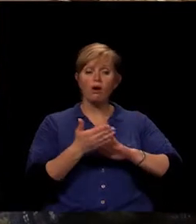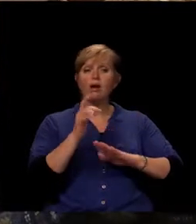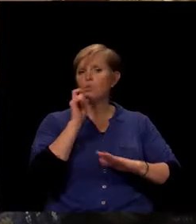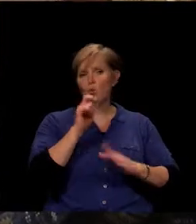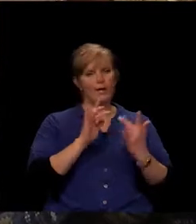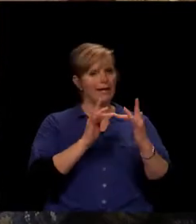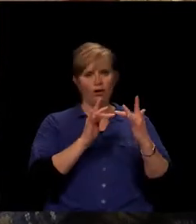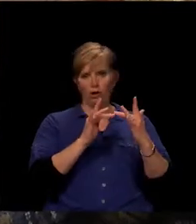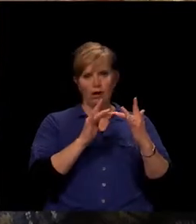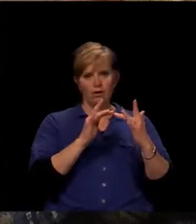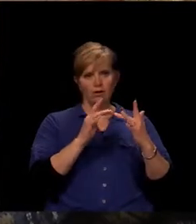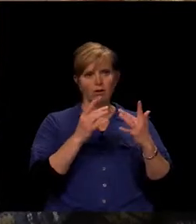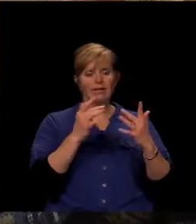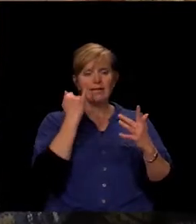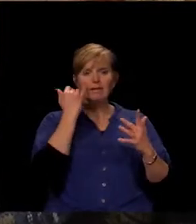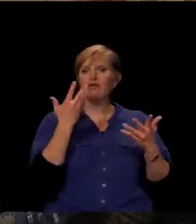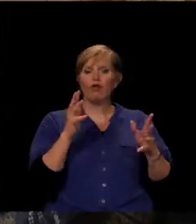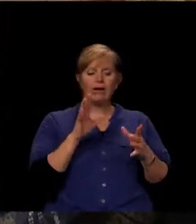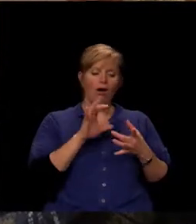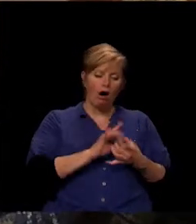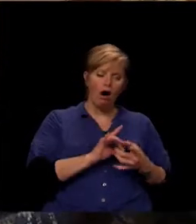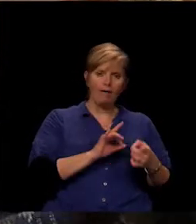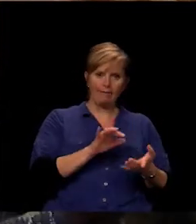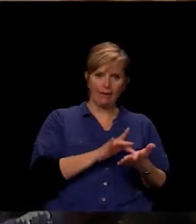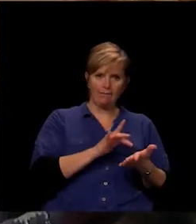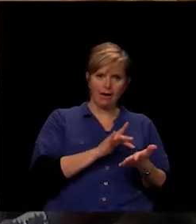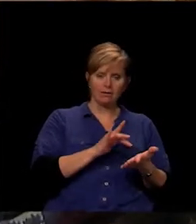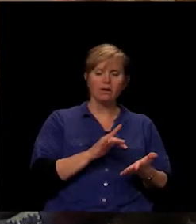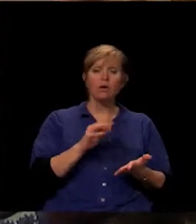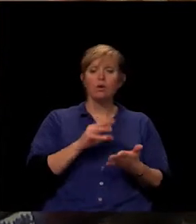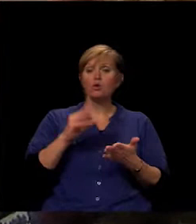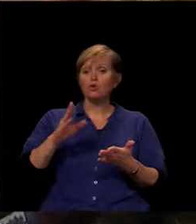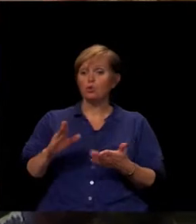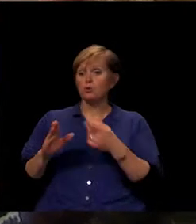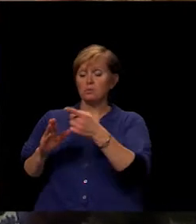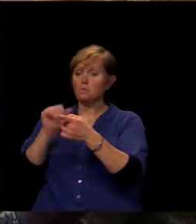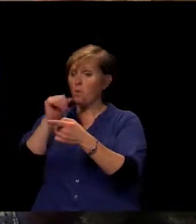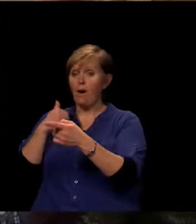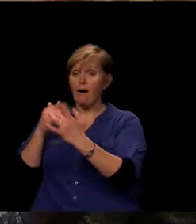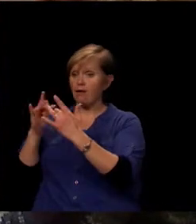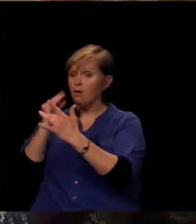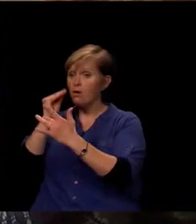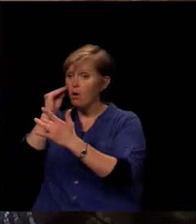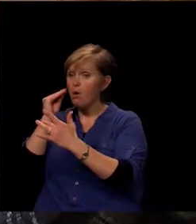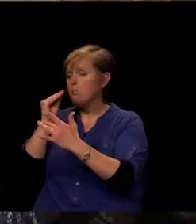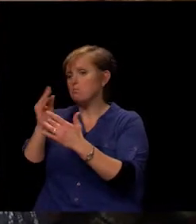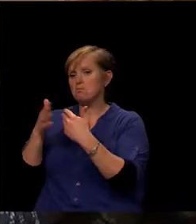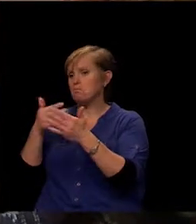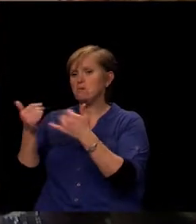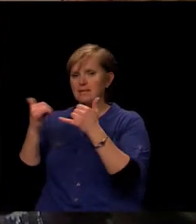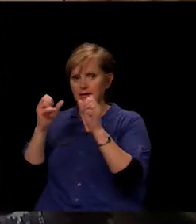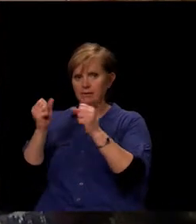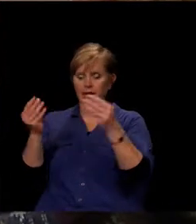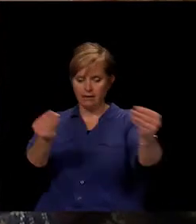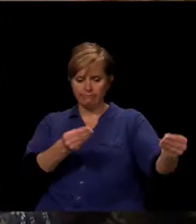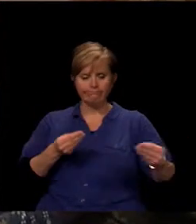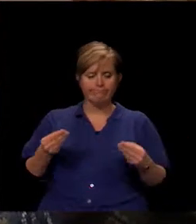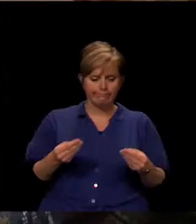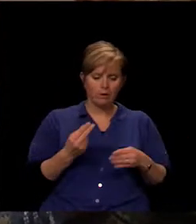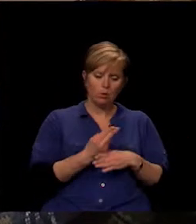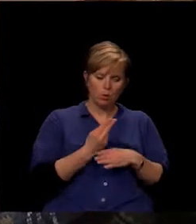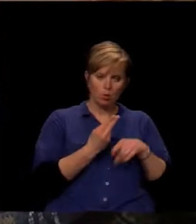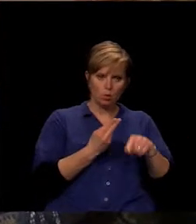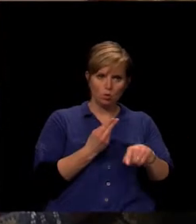So those students that don't have internet access at home, they still have the ability to use the tools and the apps that are on the iPad.